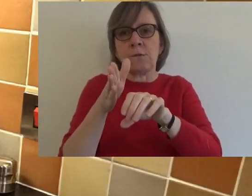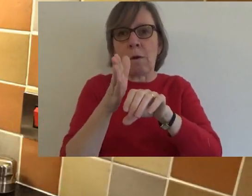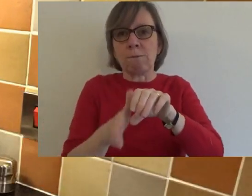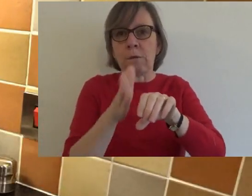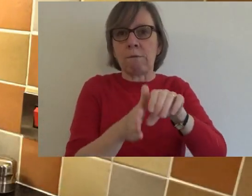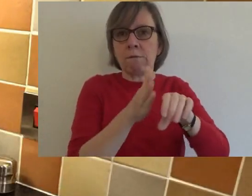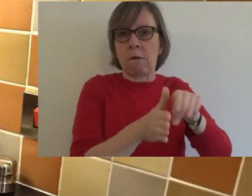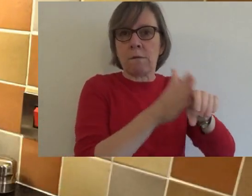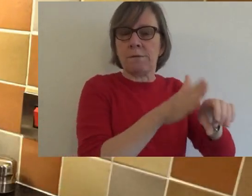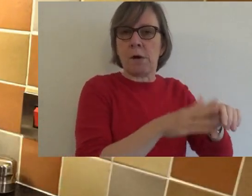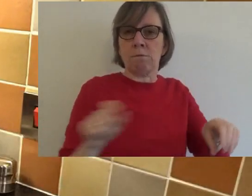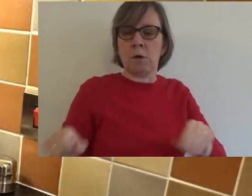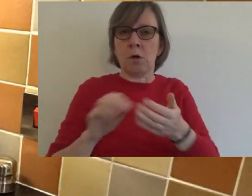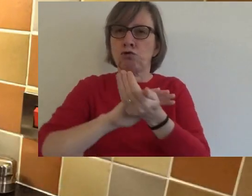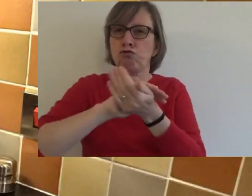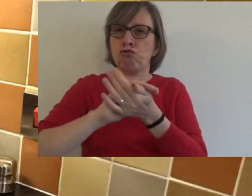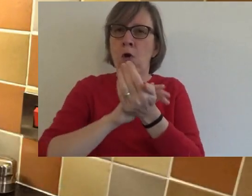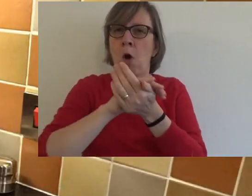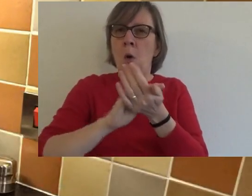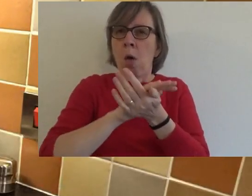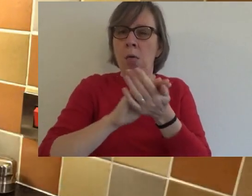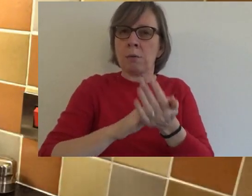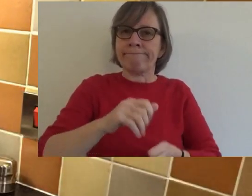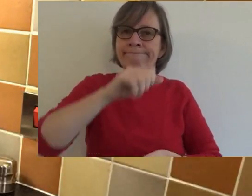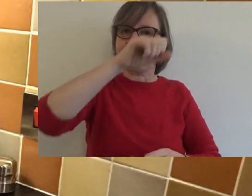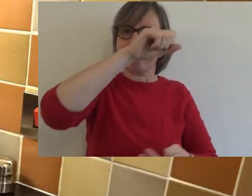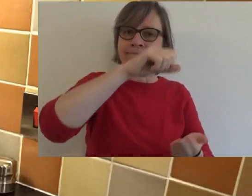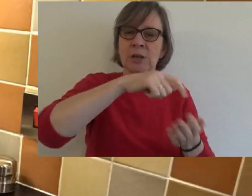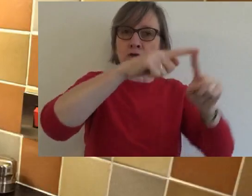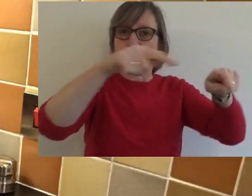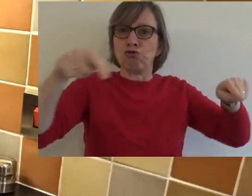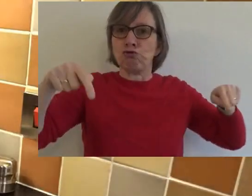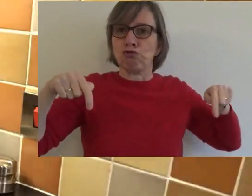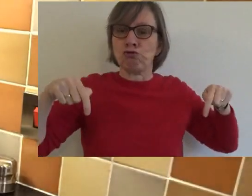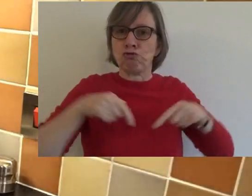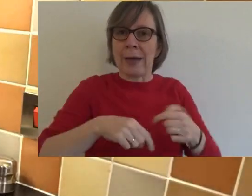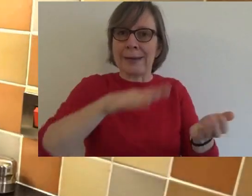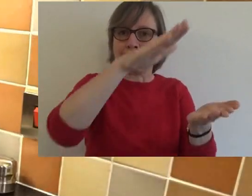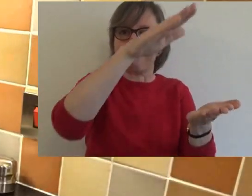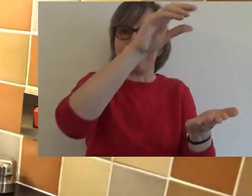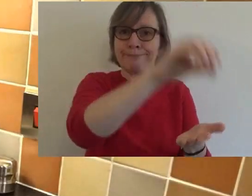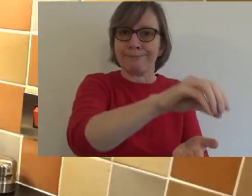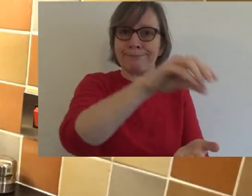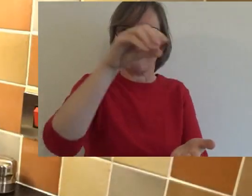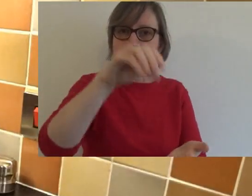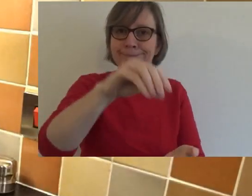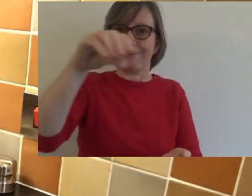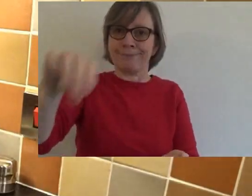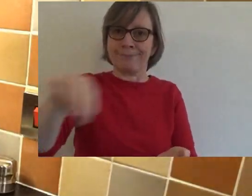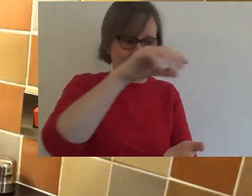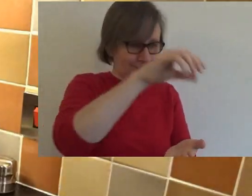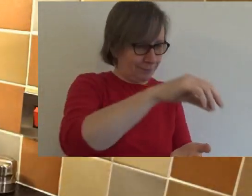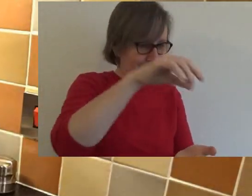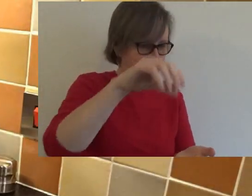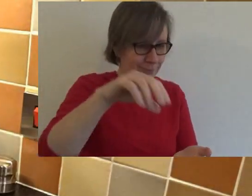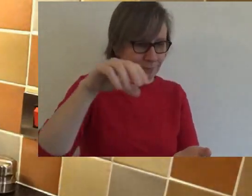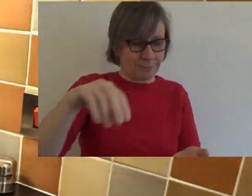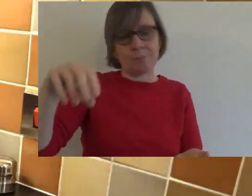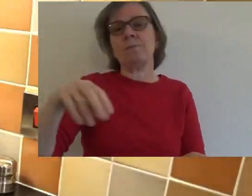break a little bit off. Roll it into a ball and pop it onto your baking tray like this.